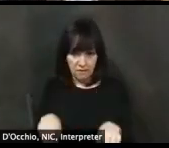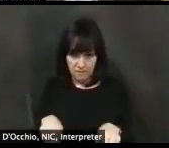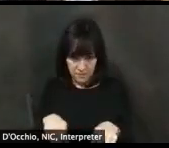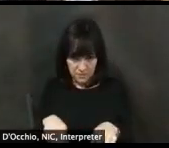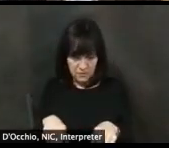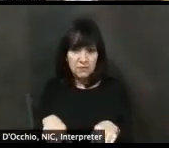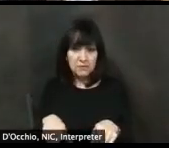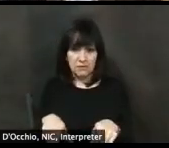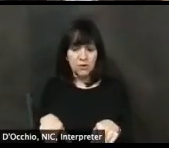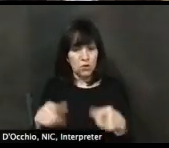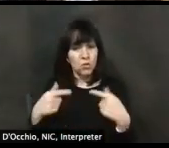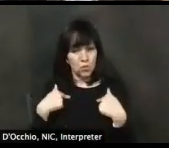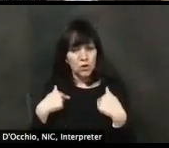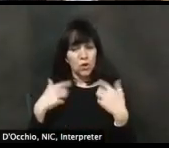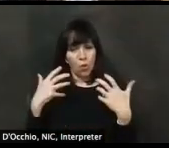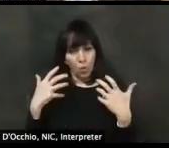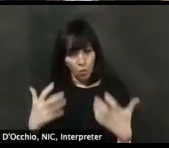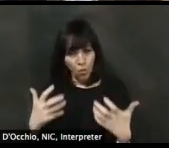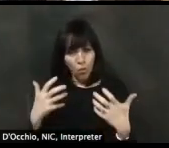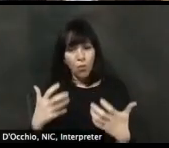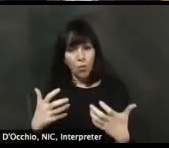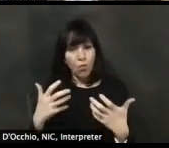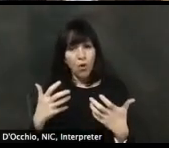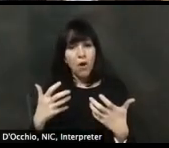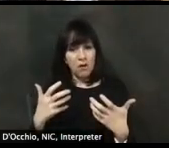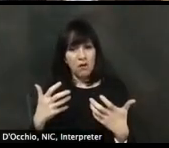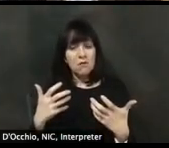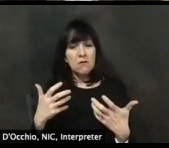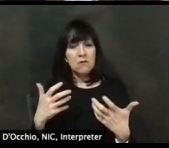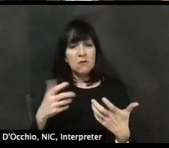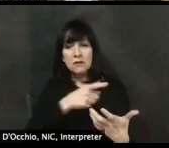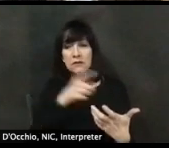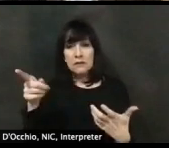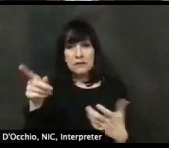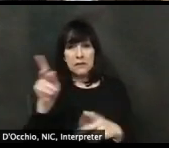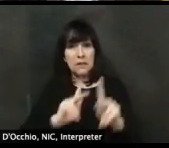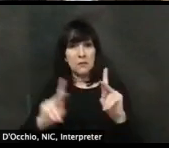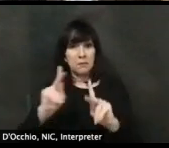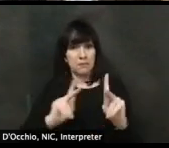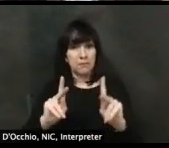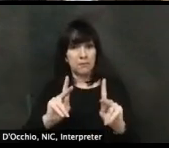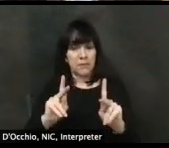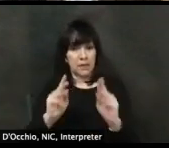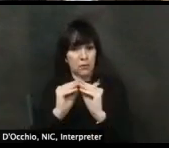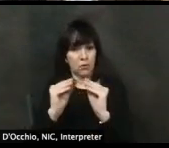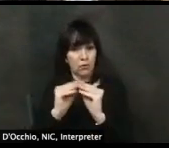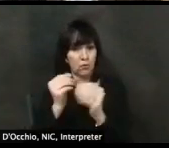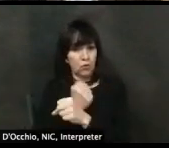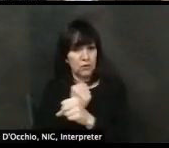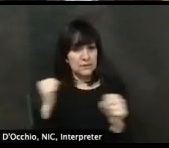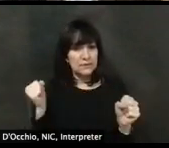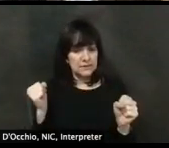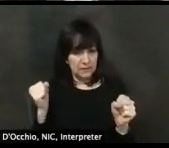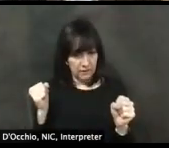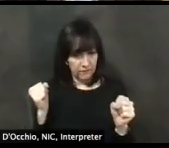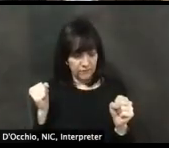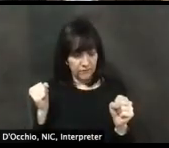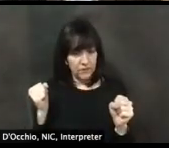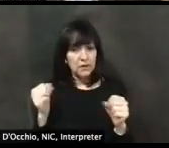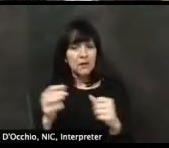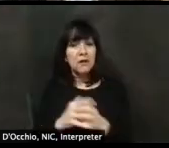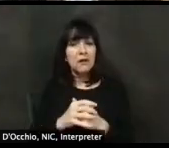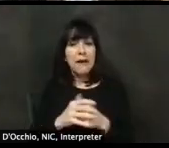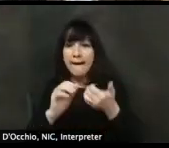approaches we can, that we have to prevent the spread. So with every step we take to